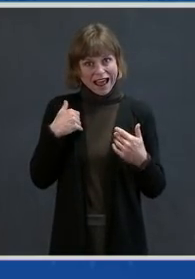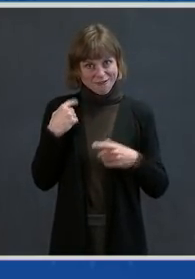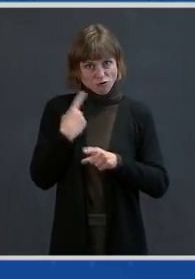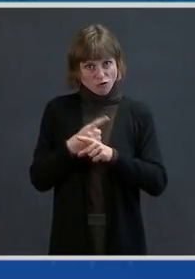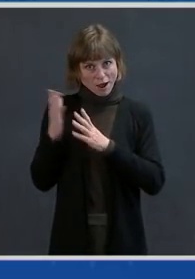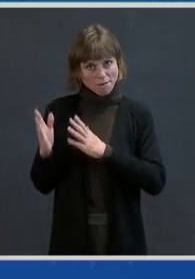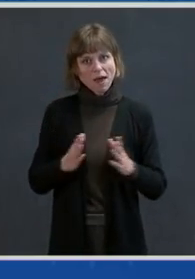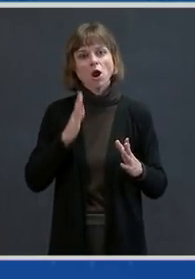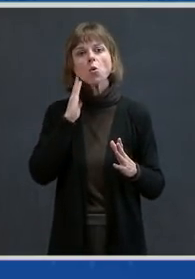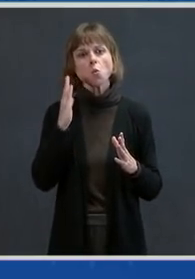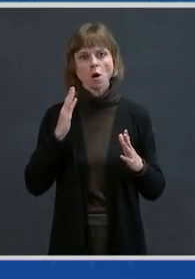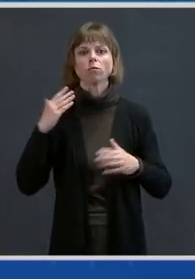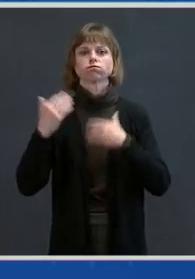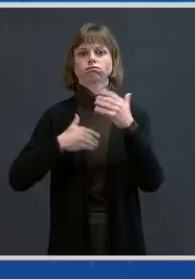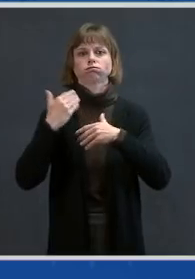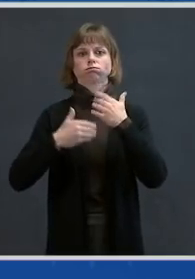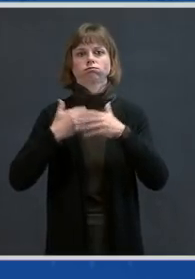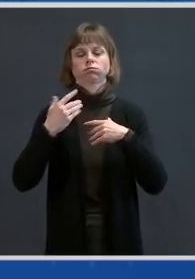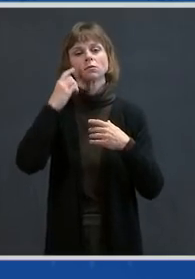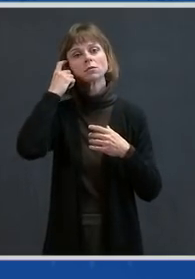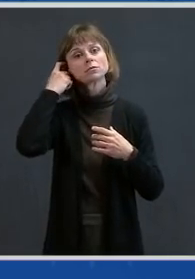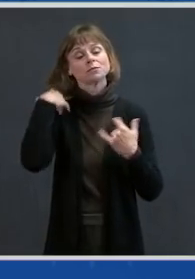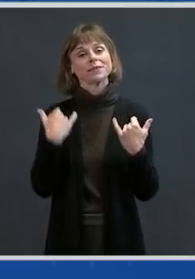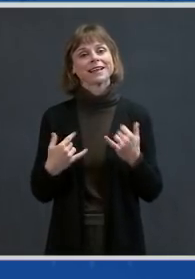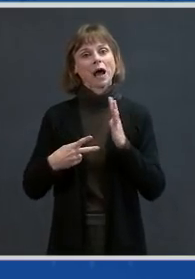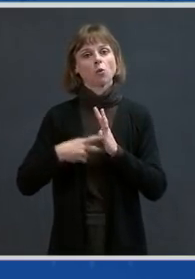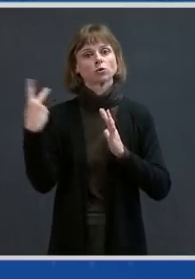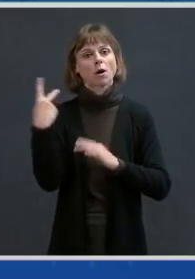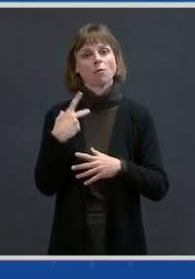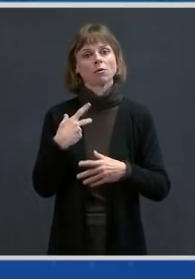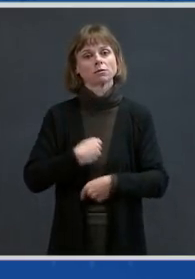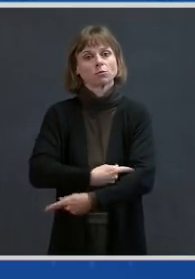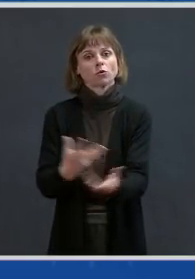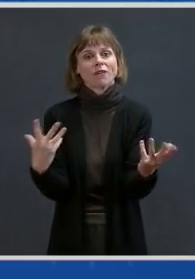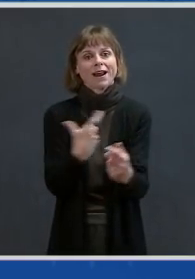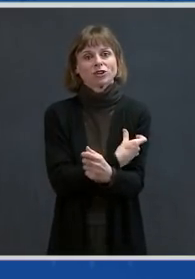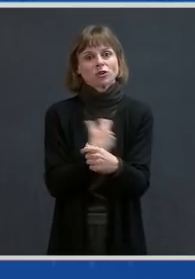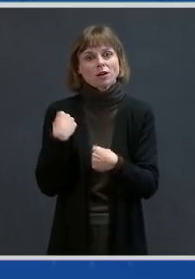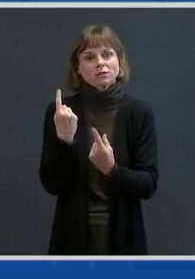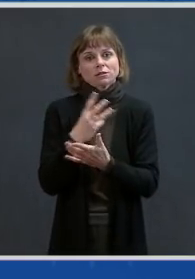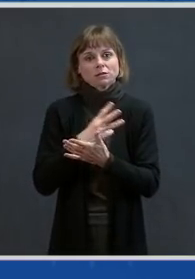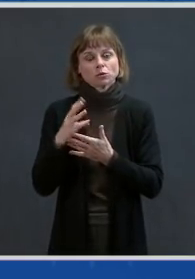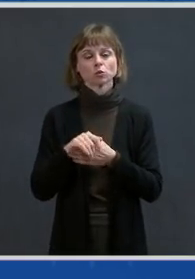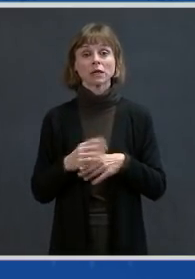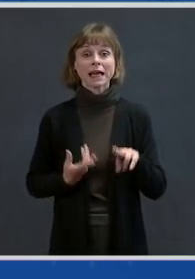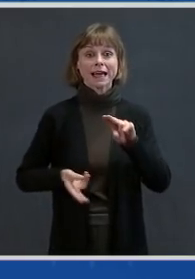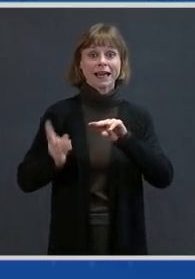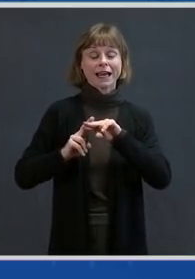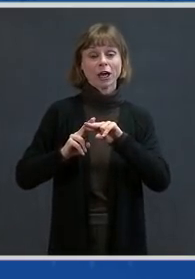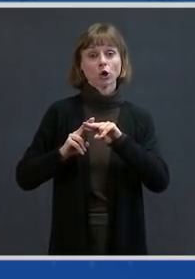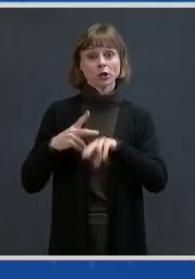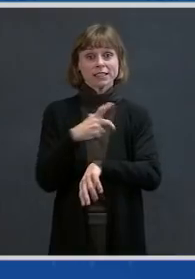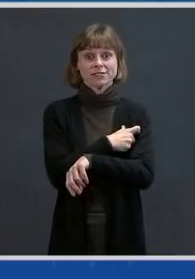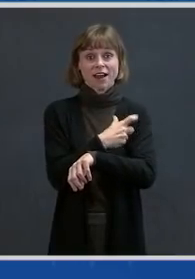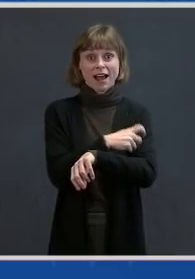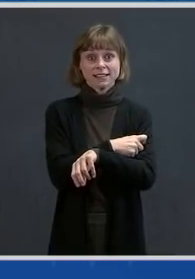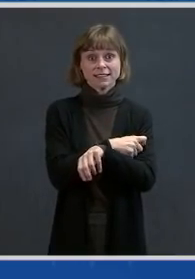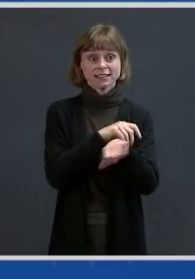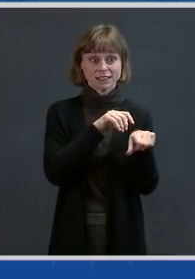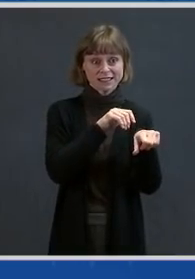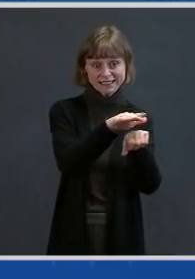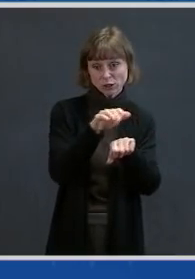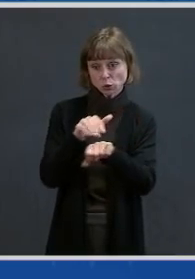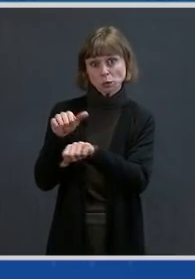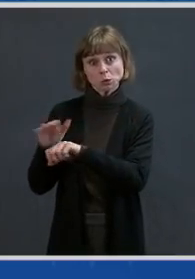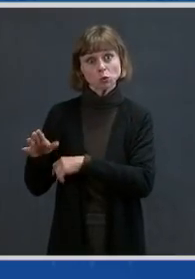We've doubled the pace of administering shots in six weeks. We've increased vaccine distribution to near — to nearly — to